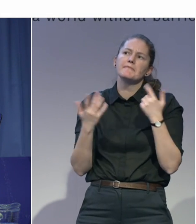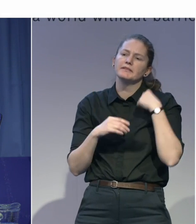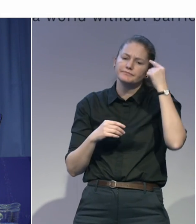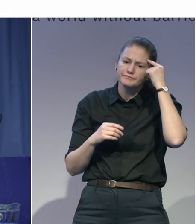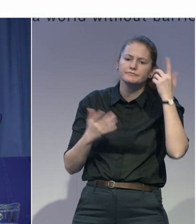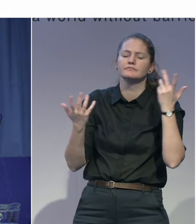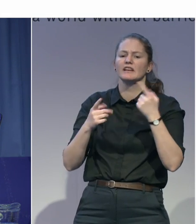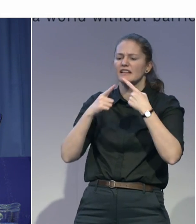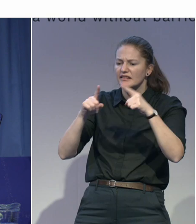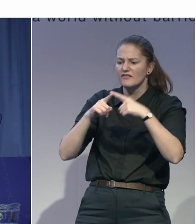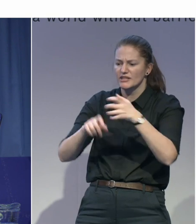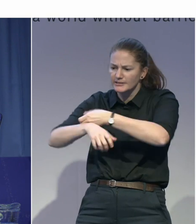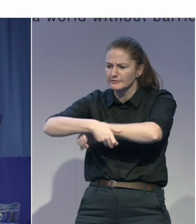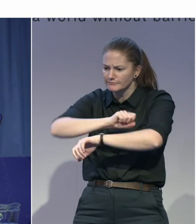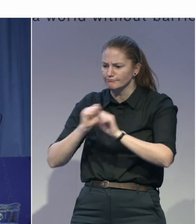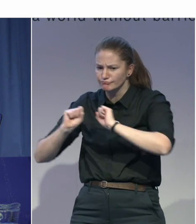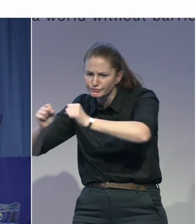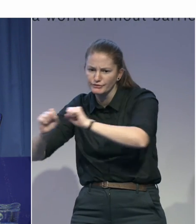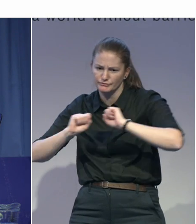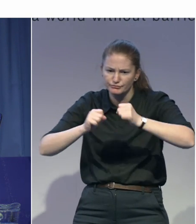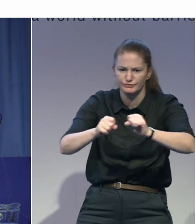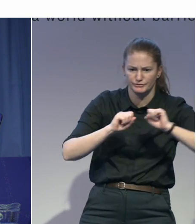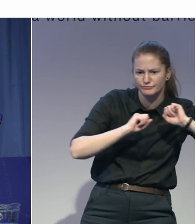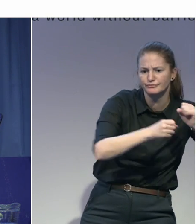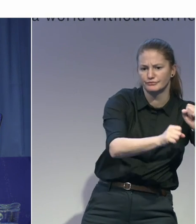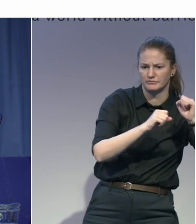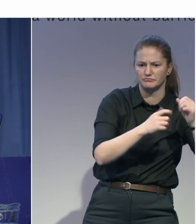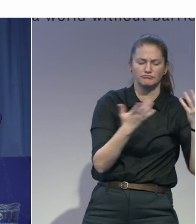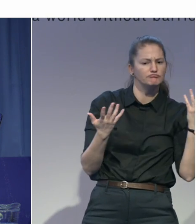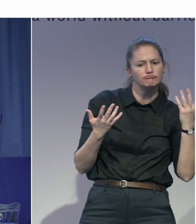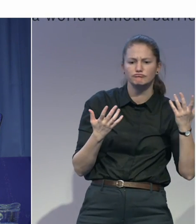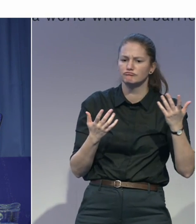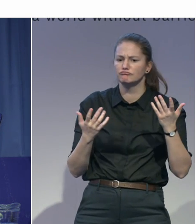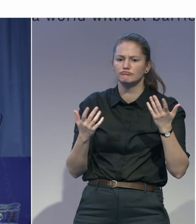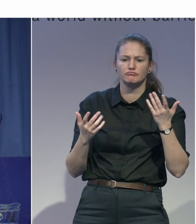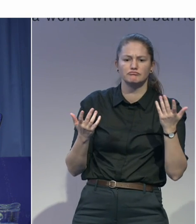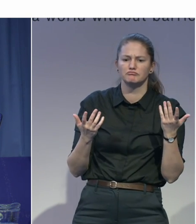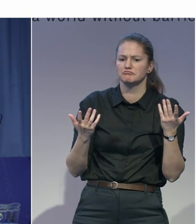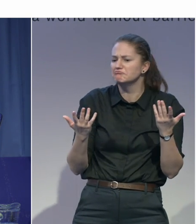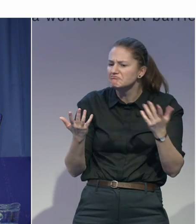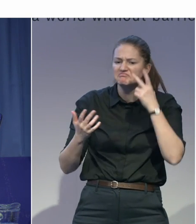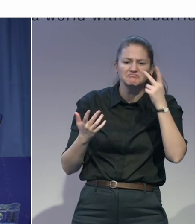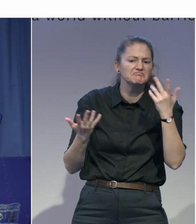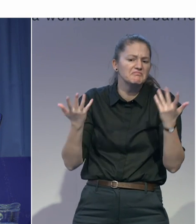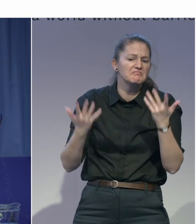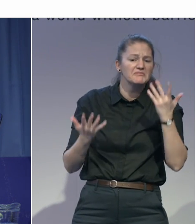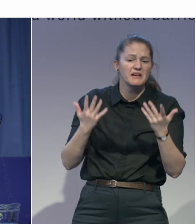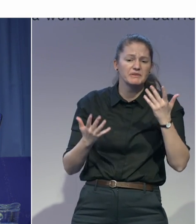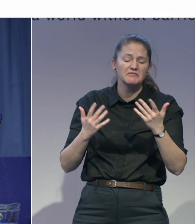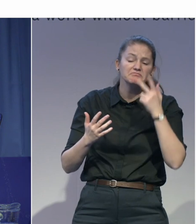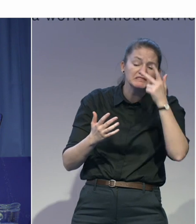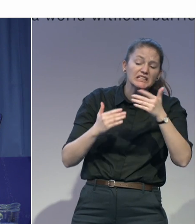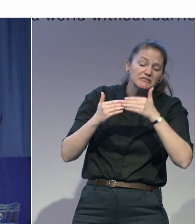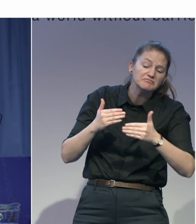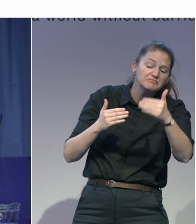more succinct direction. So, I'm not sure how that will turn out in the next few years. But, at least, the trend is towards more of bit of